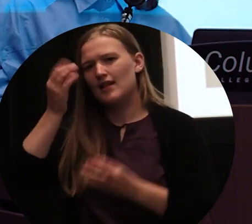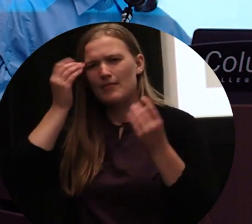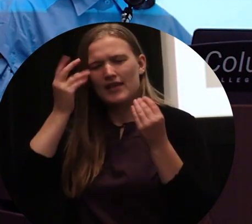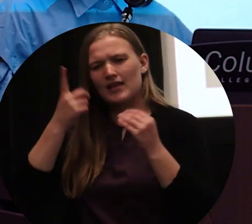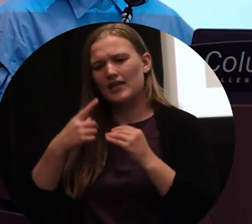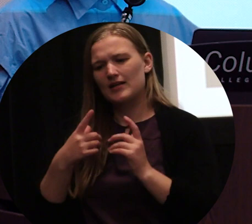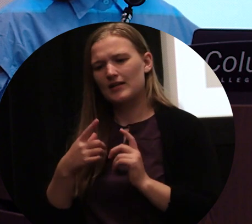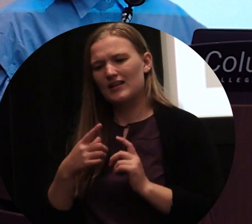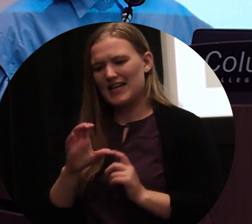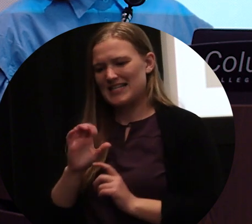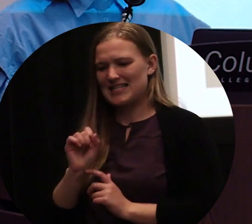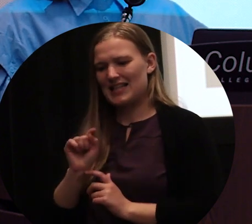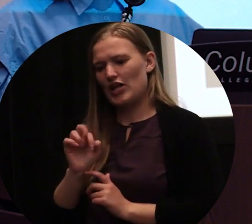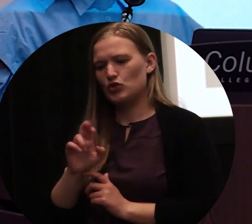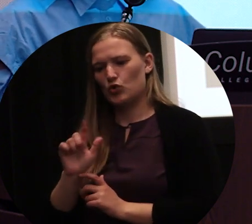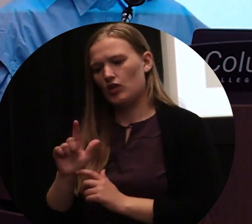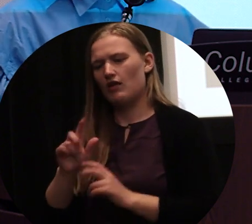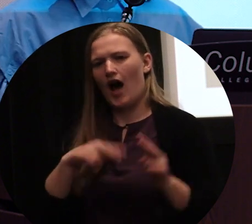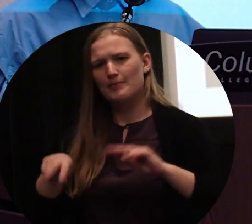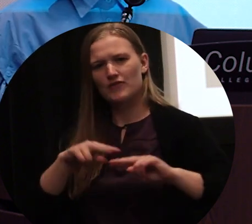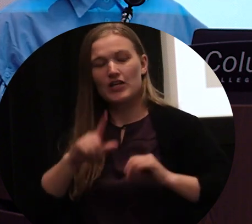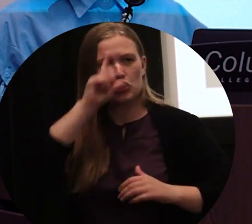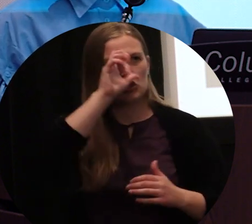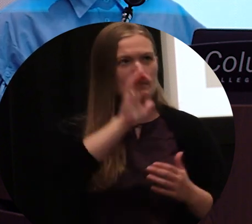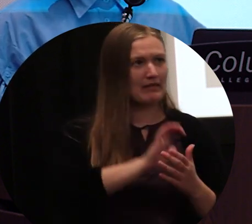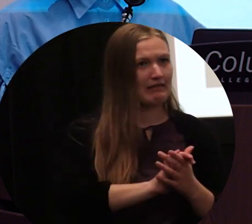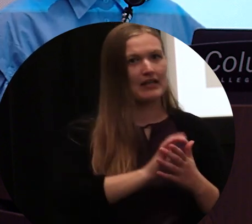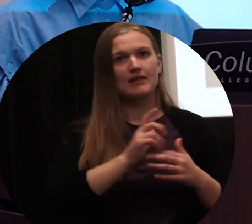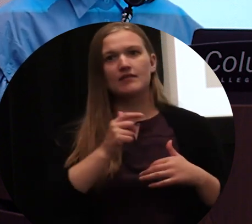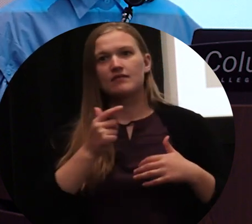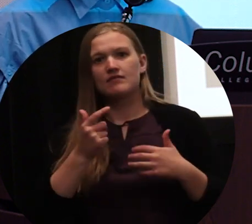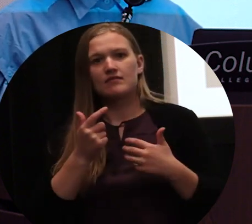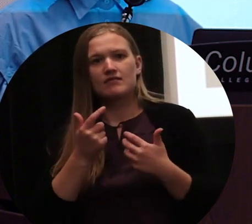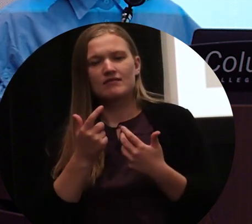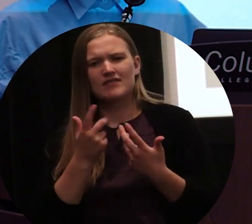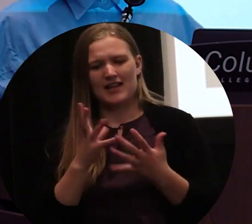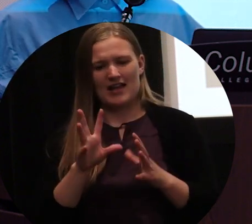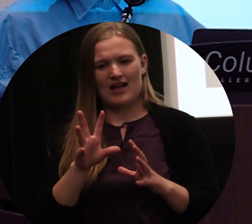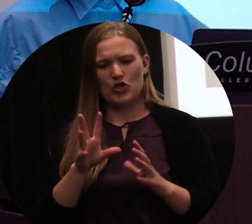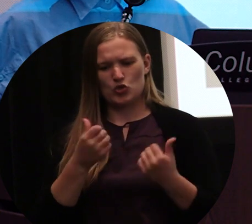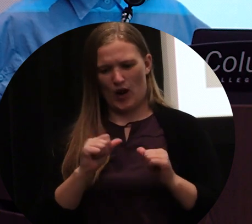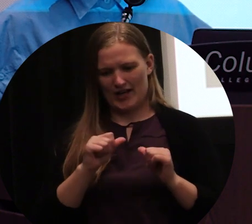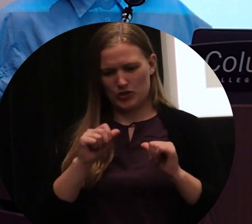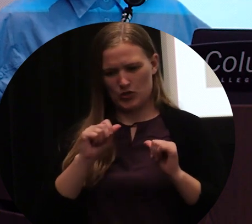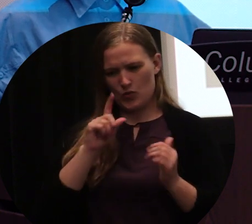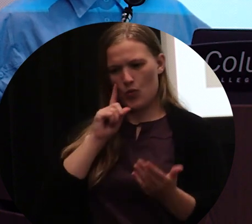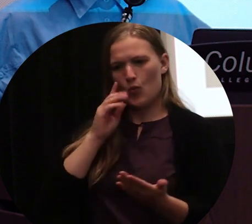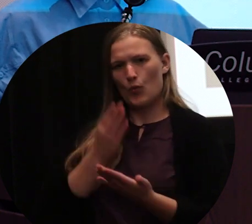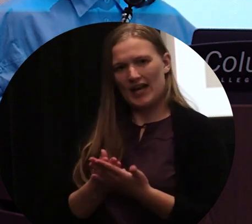concept of like celestial observation, this idea of belief, pretty much observing the unobservable and